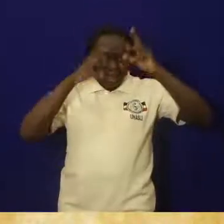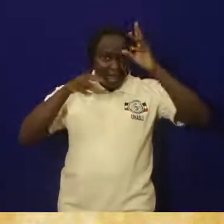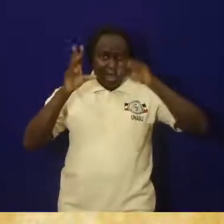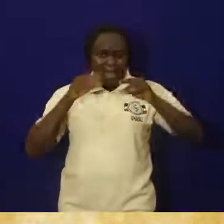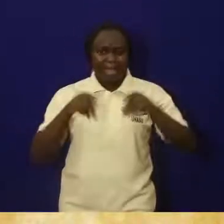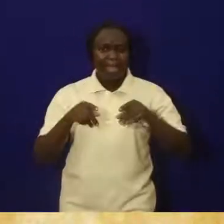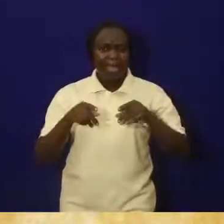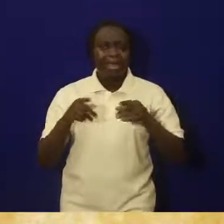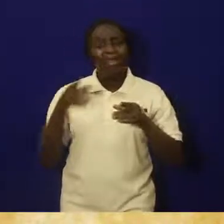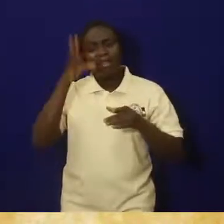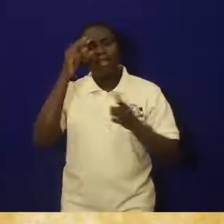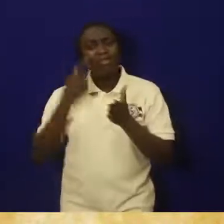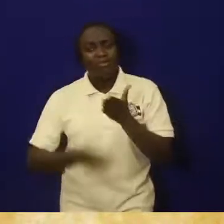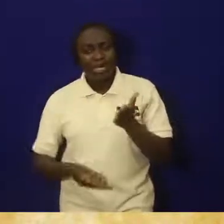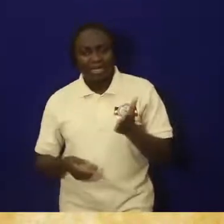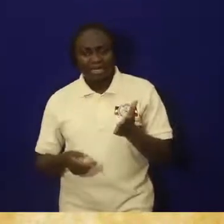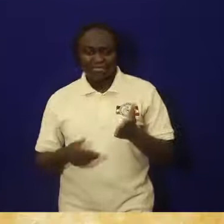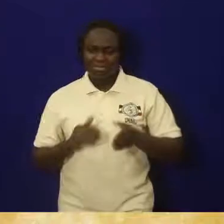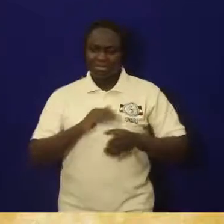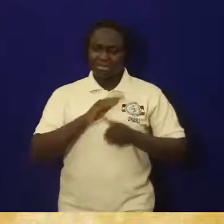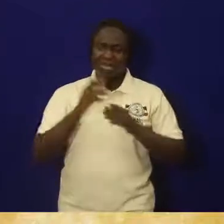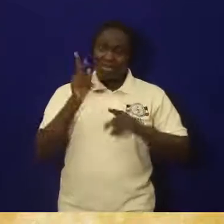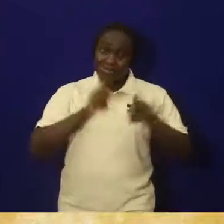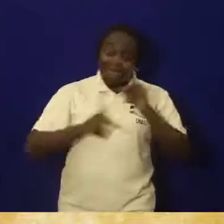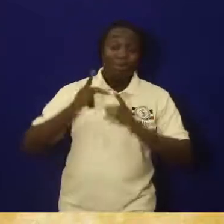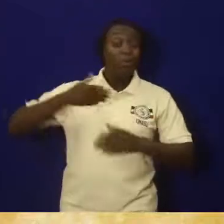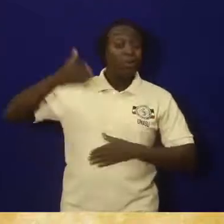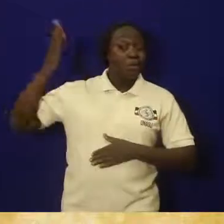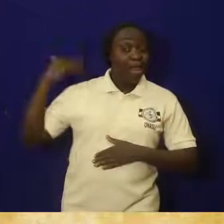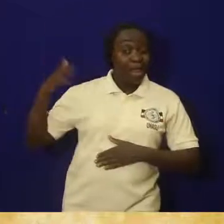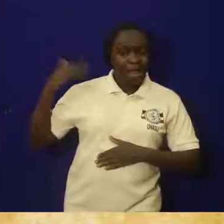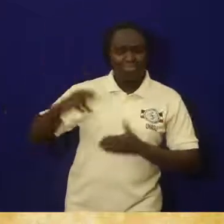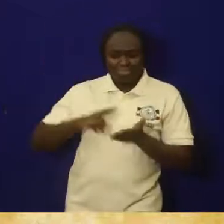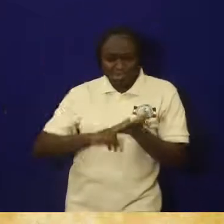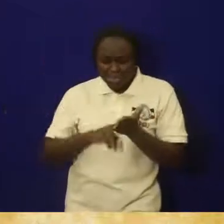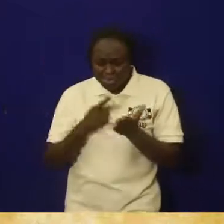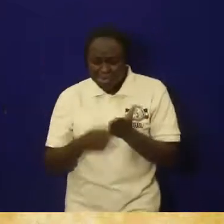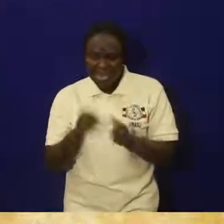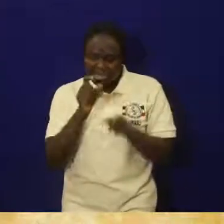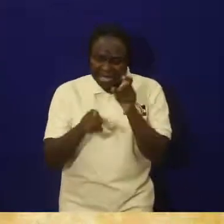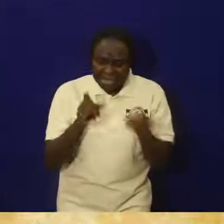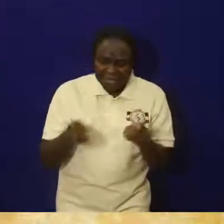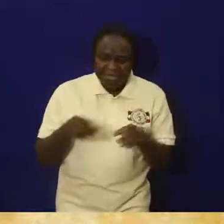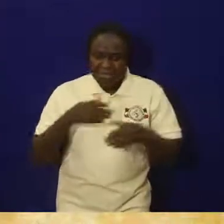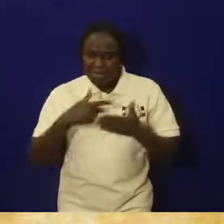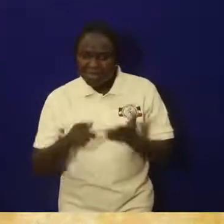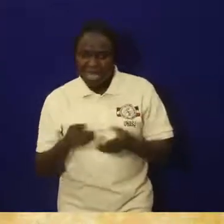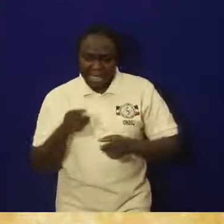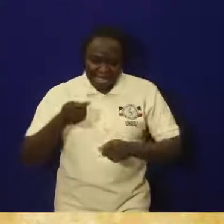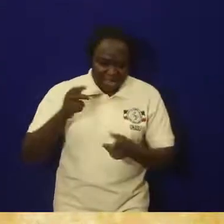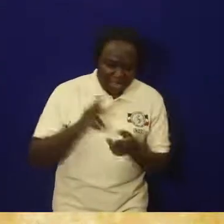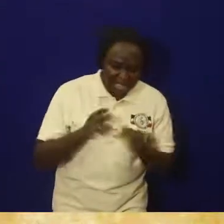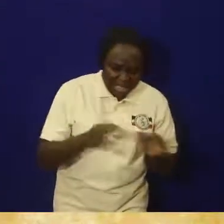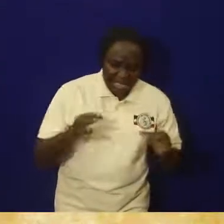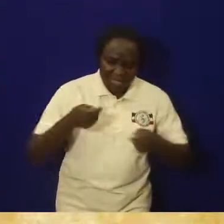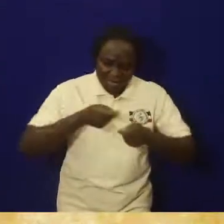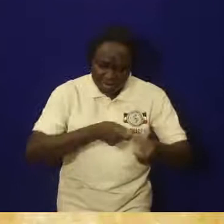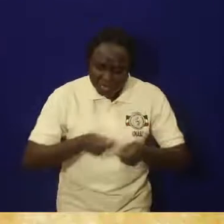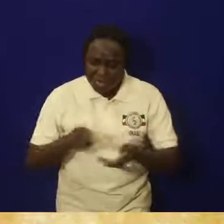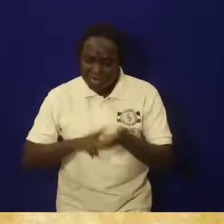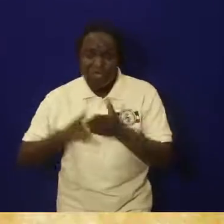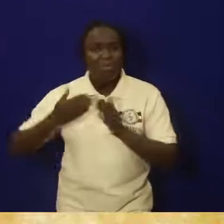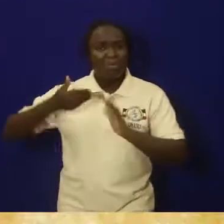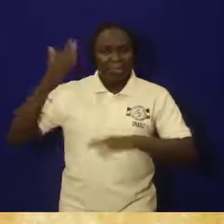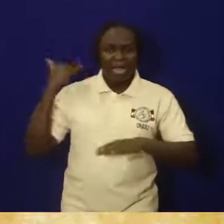the remains and the tools of long ago. So, when we study the